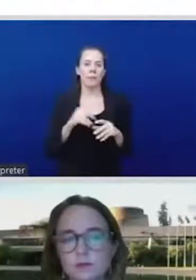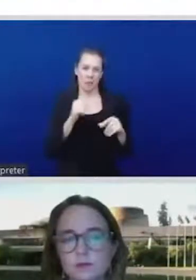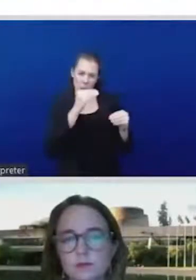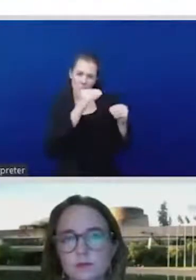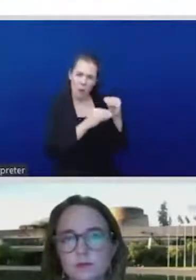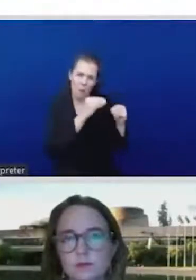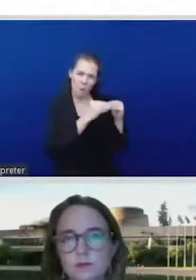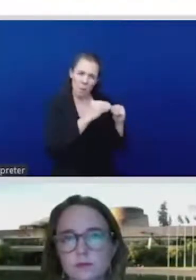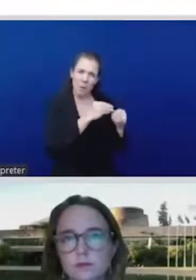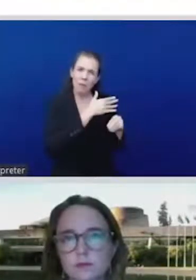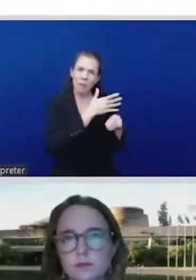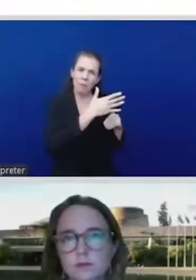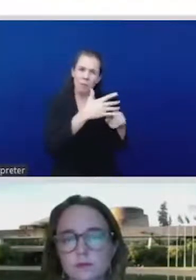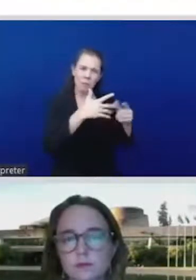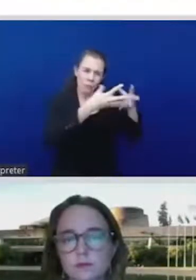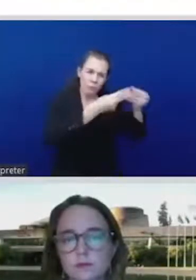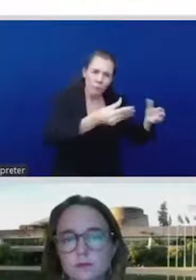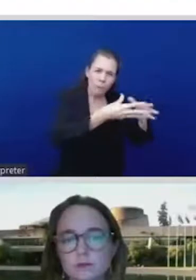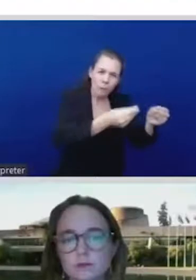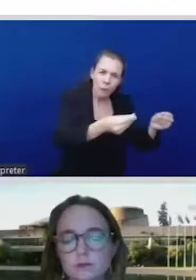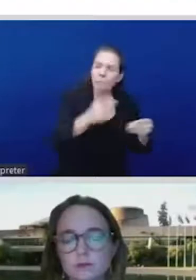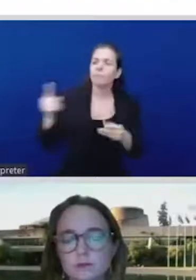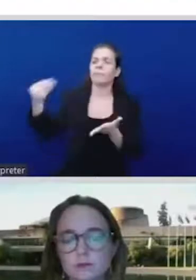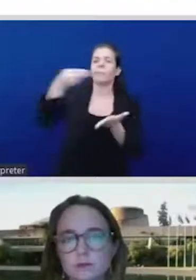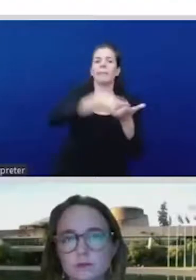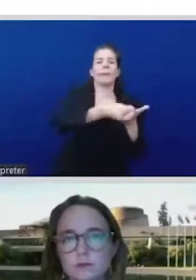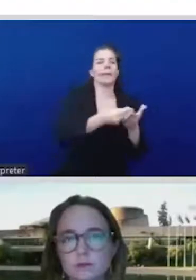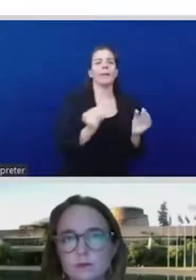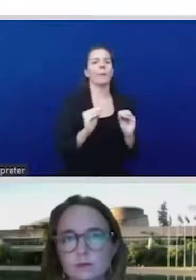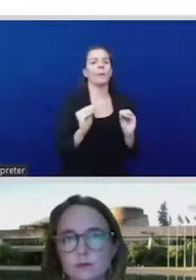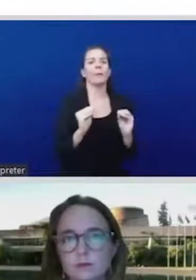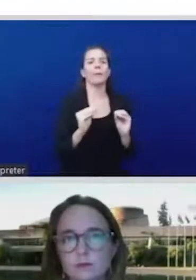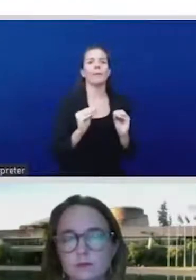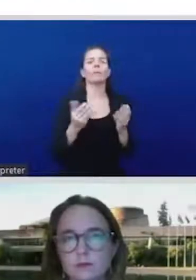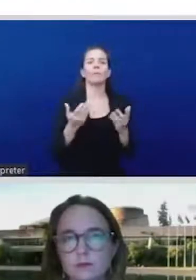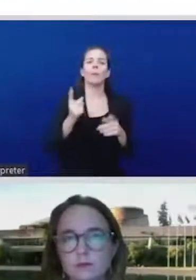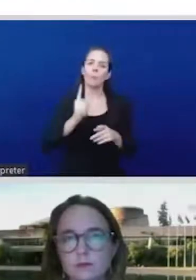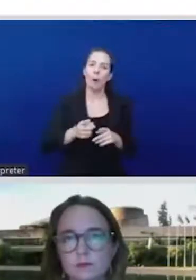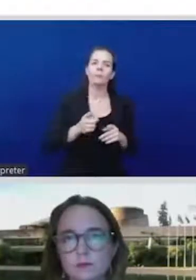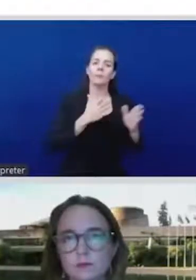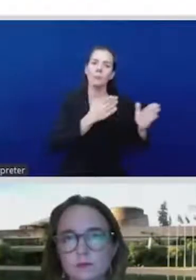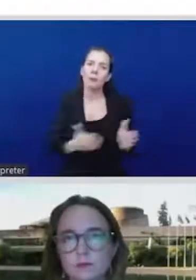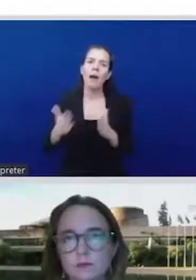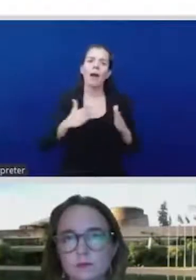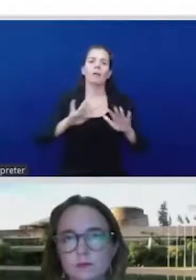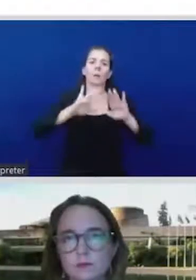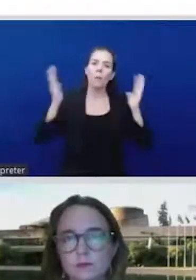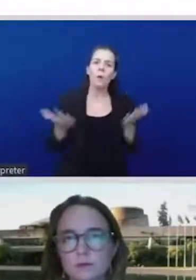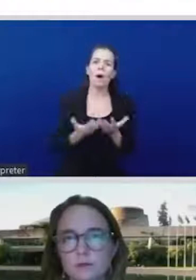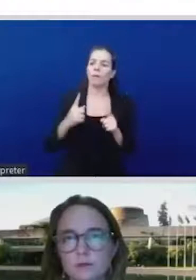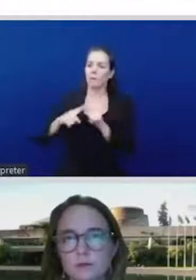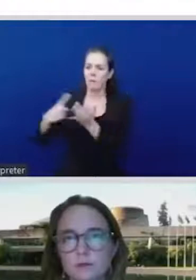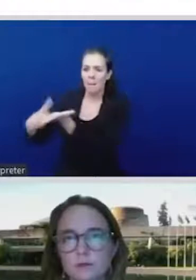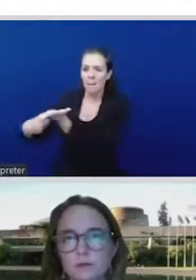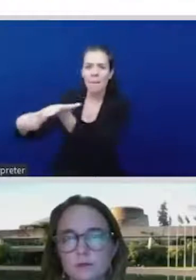proposal for radical economic transformation to support ambitious climate change. But